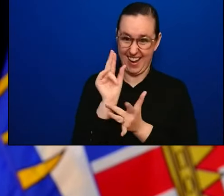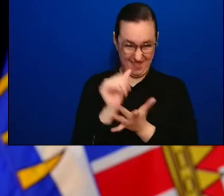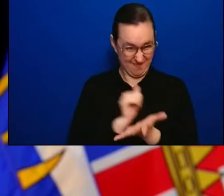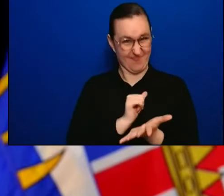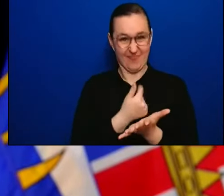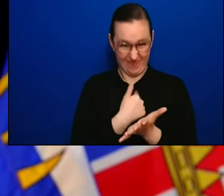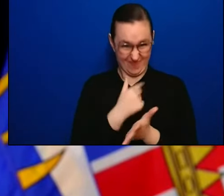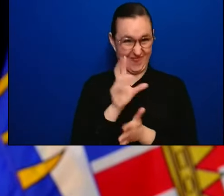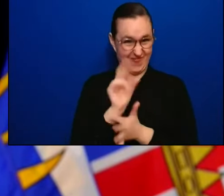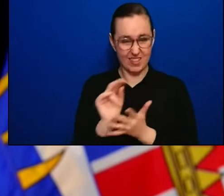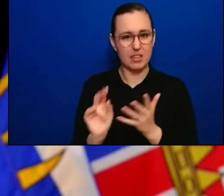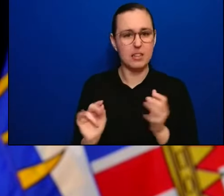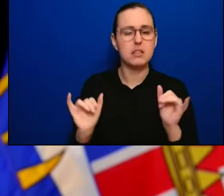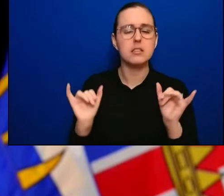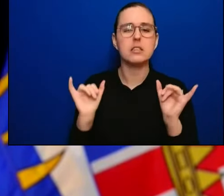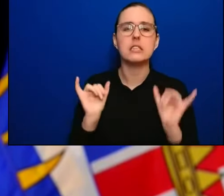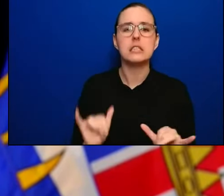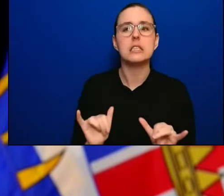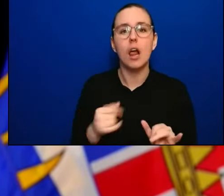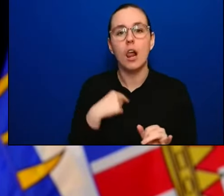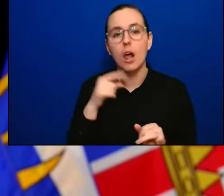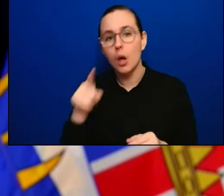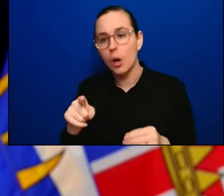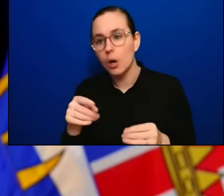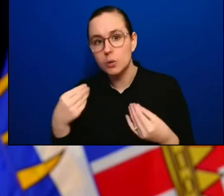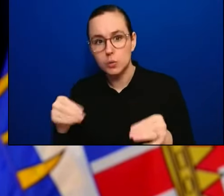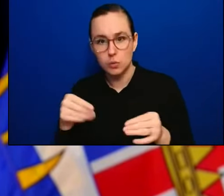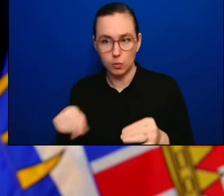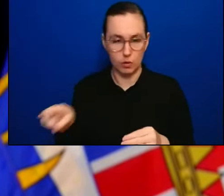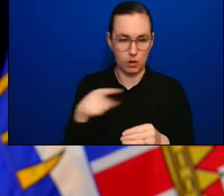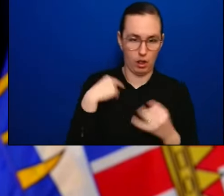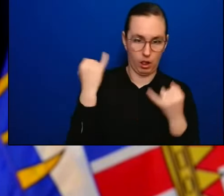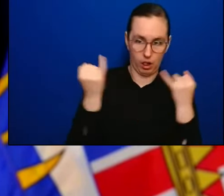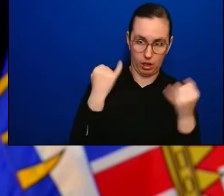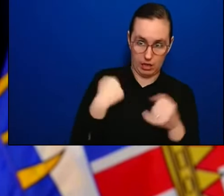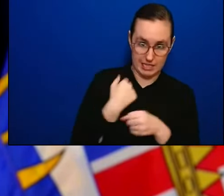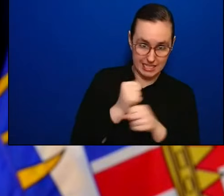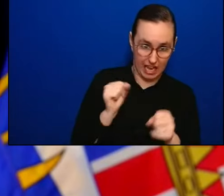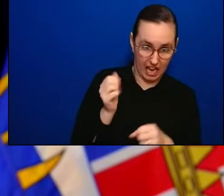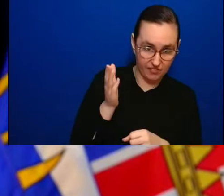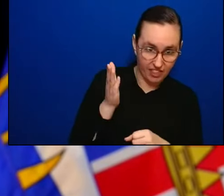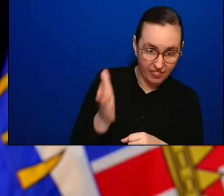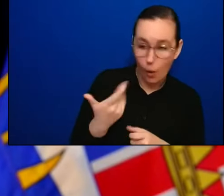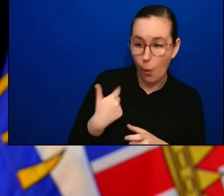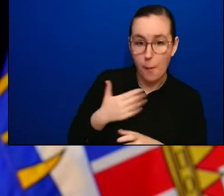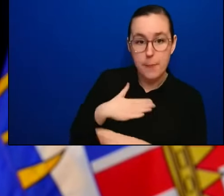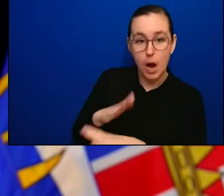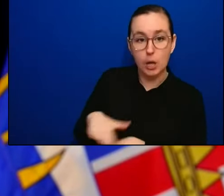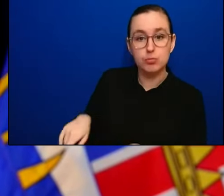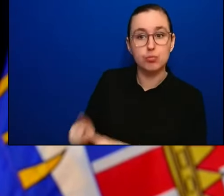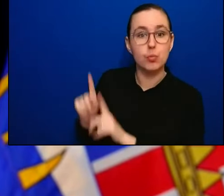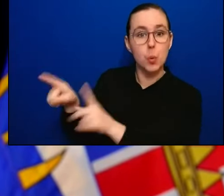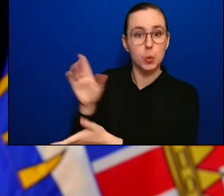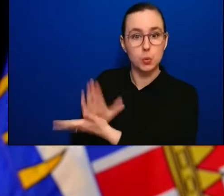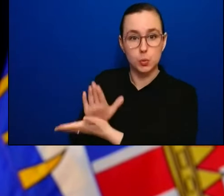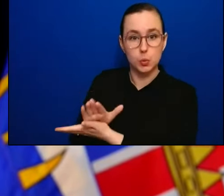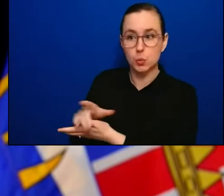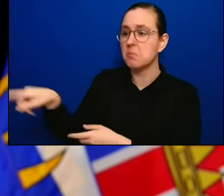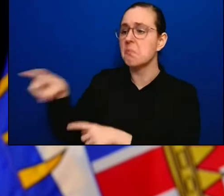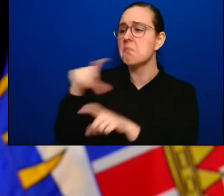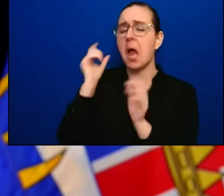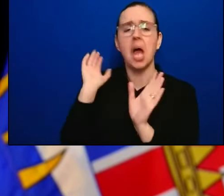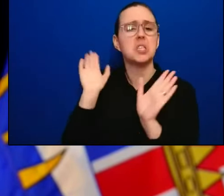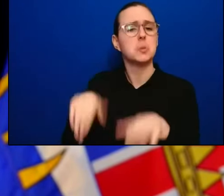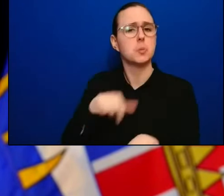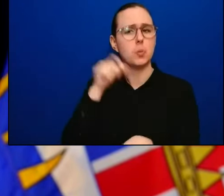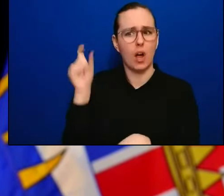to the grocery store and protecting themselves from their children, going to school, not wearing masks with other kids who